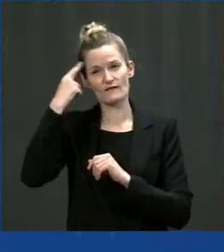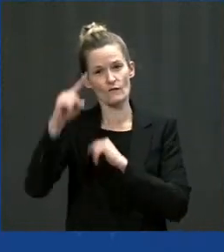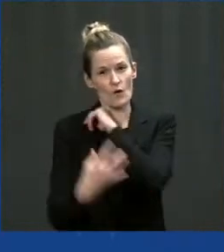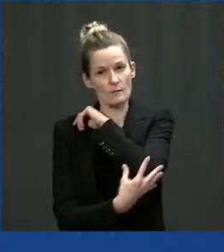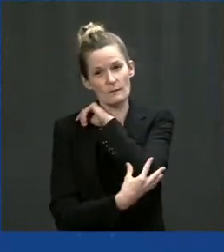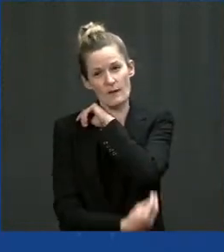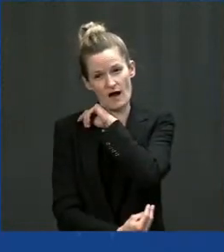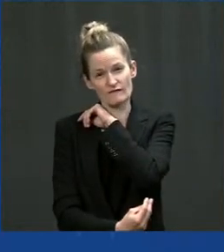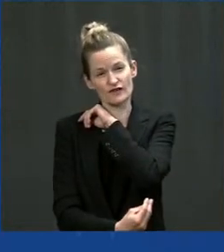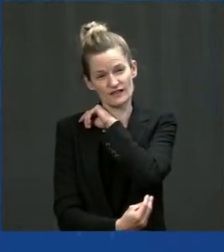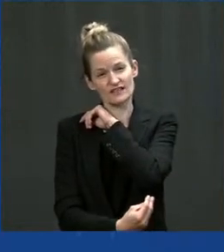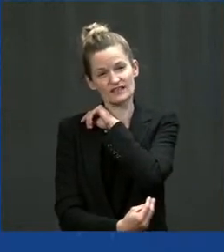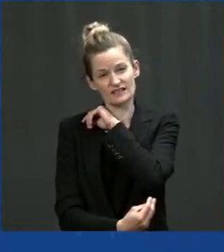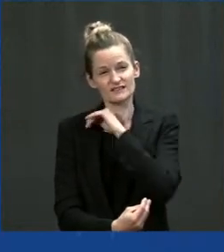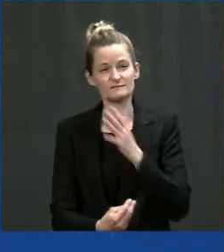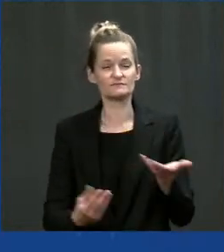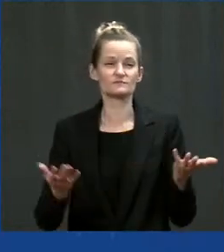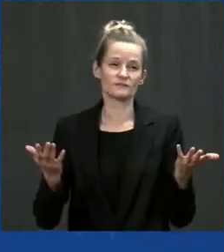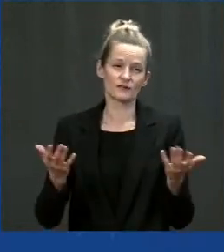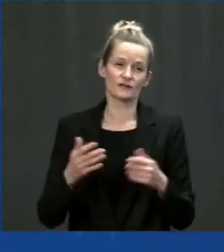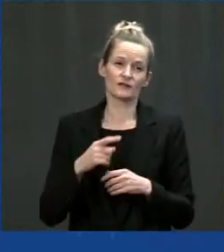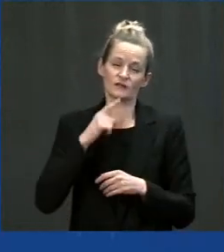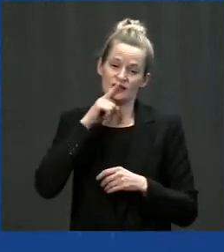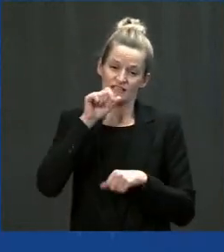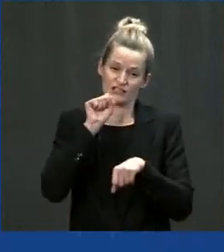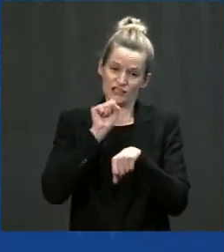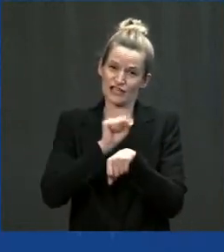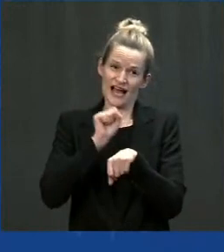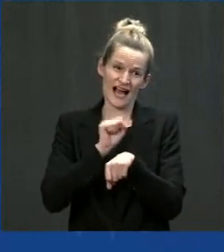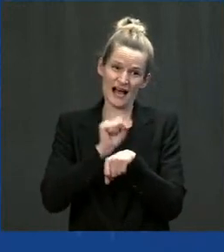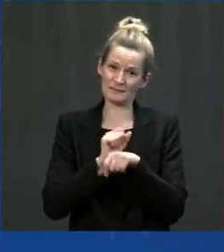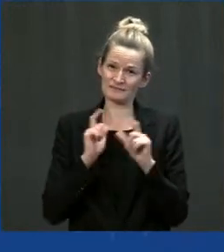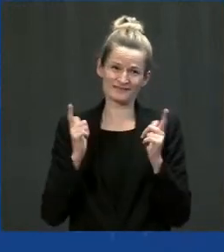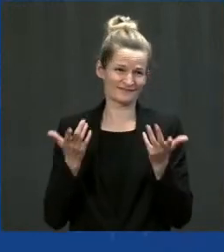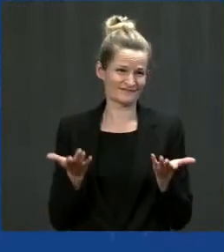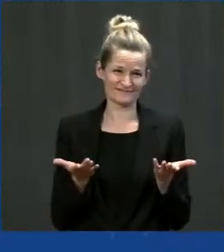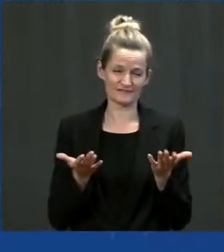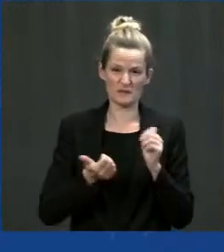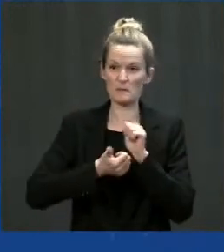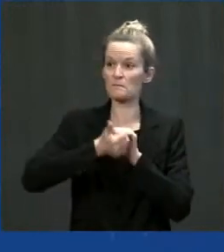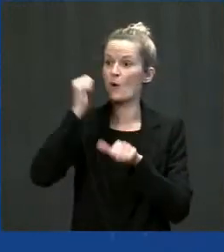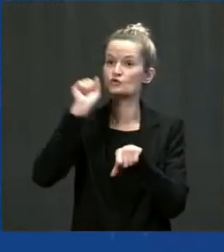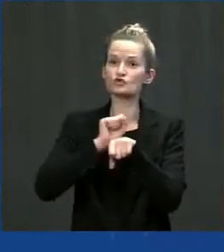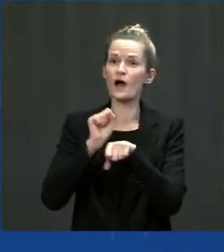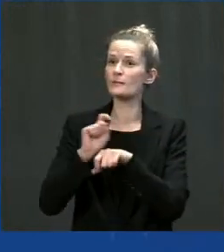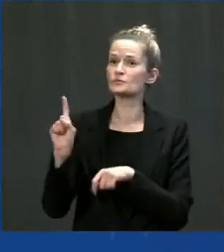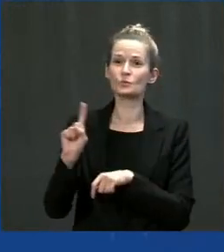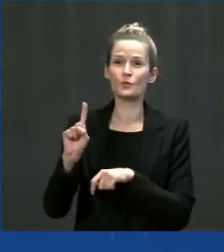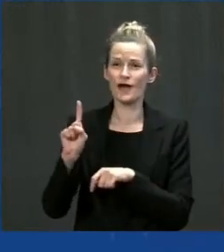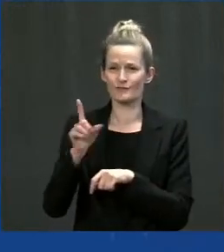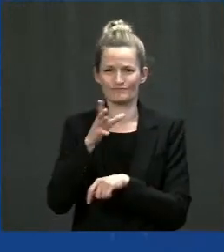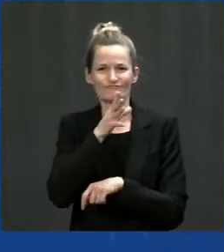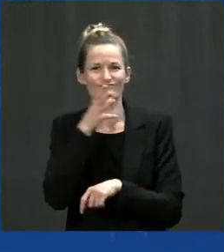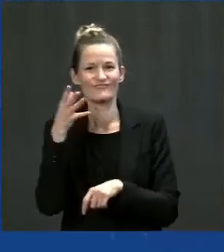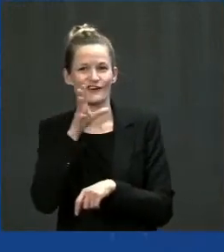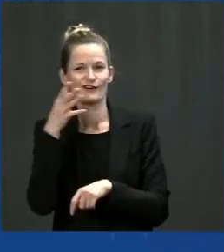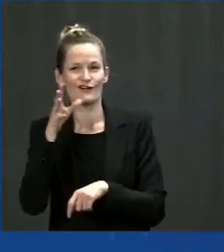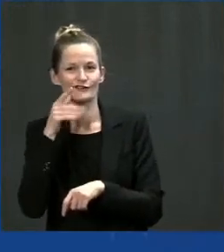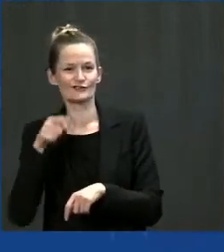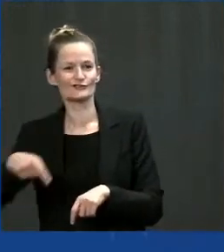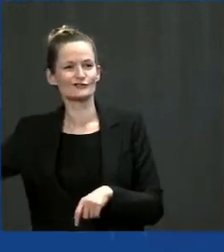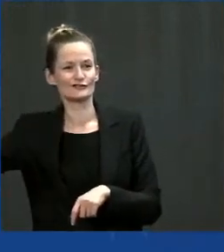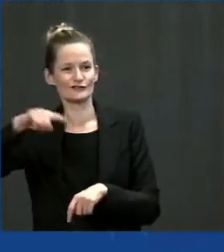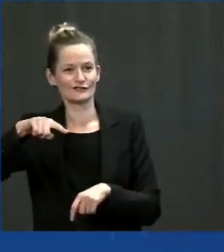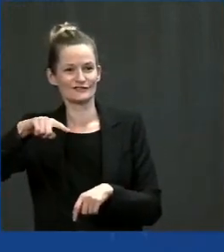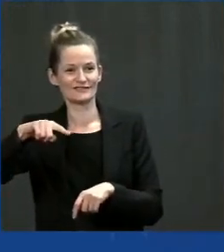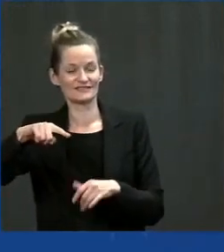Most of our jobs historically have been agricultural-centric, although that is changing. And this infrastructure bill